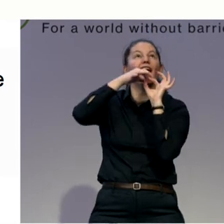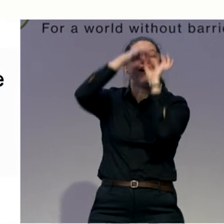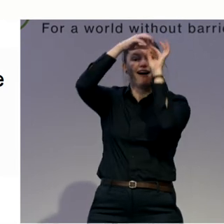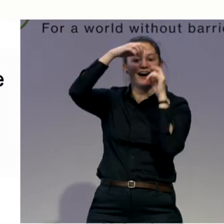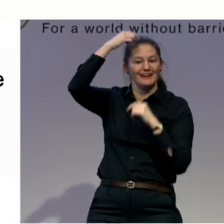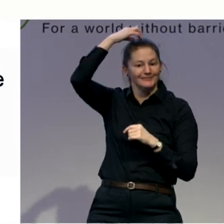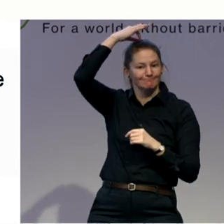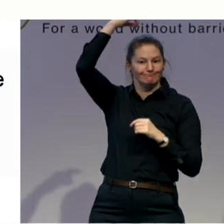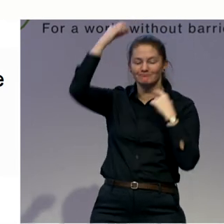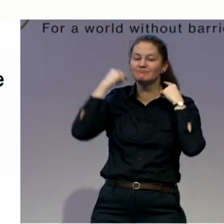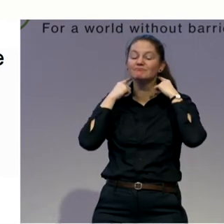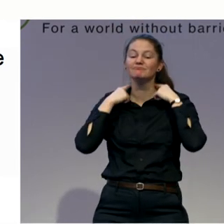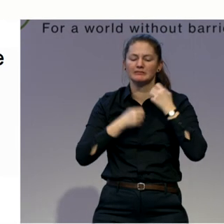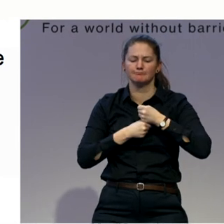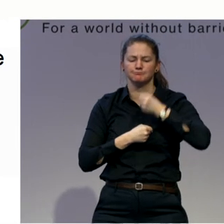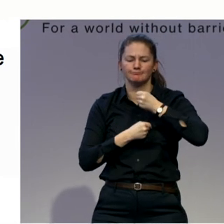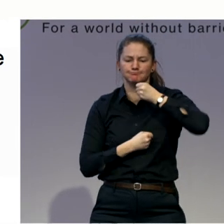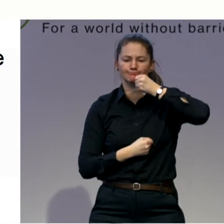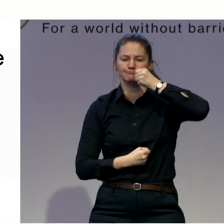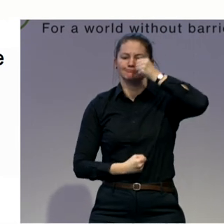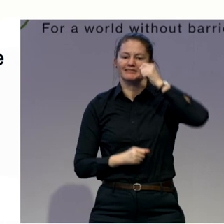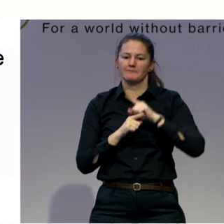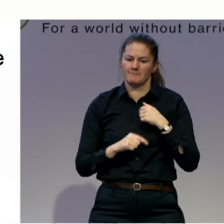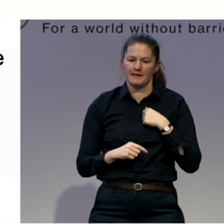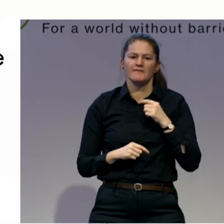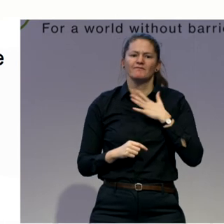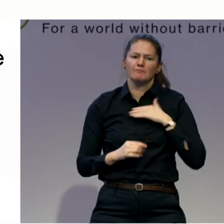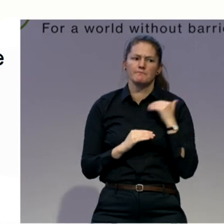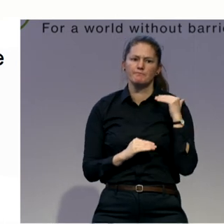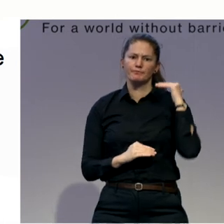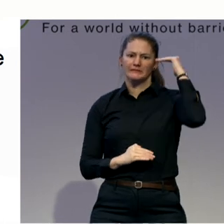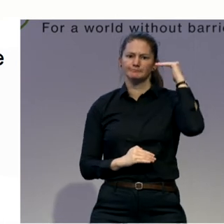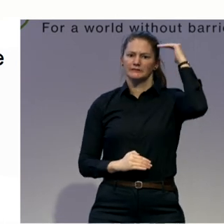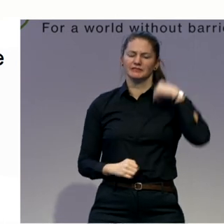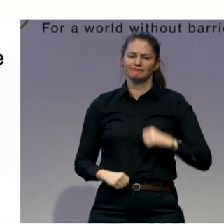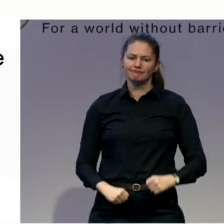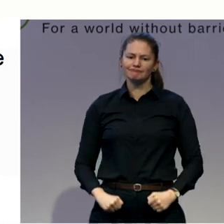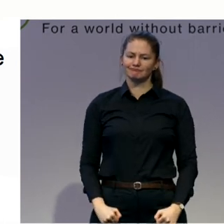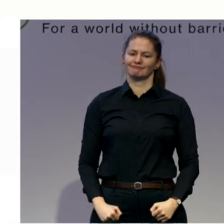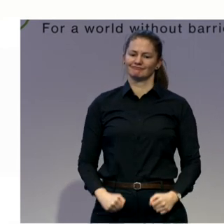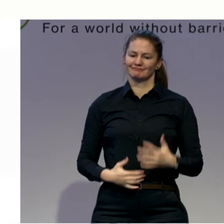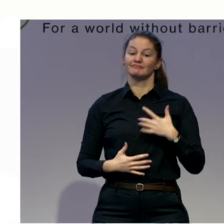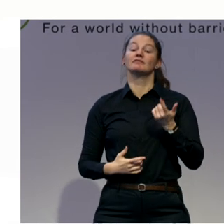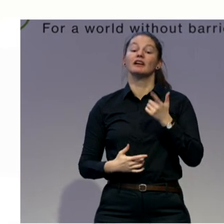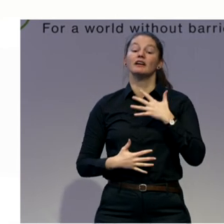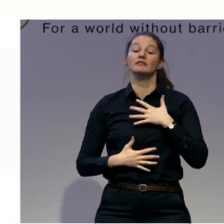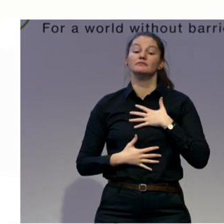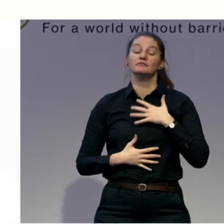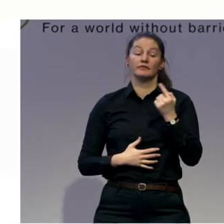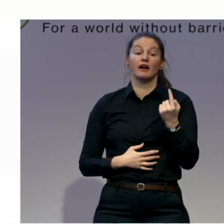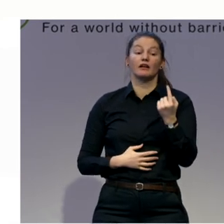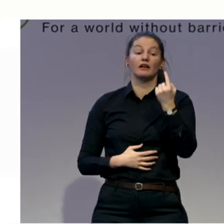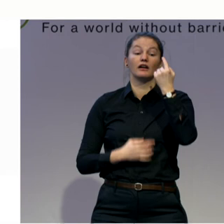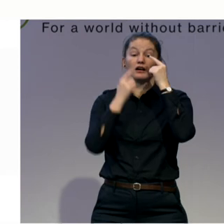you're super tall. Let's make inhale through your nose. Inhale deeply